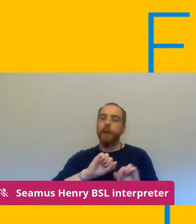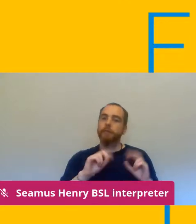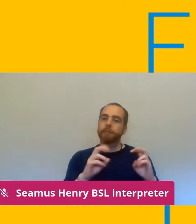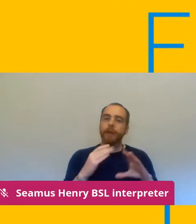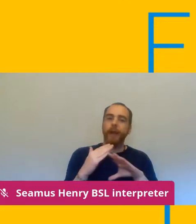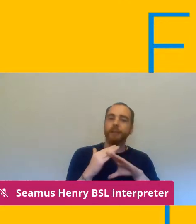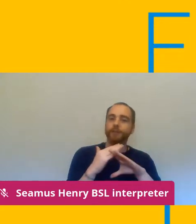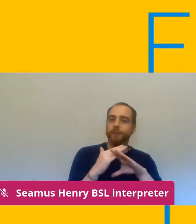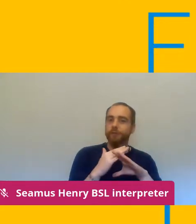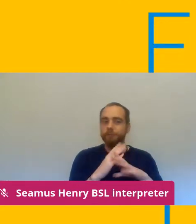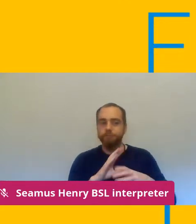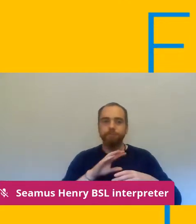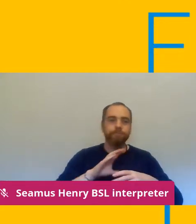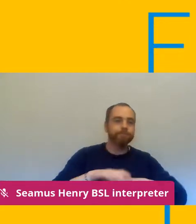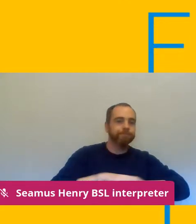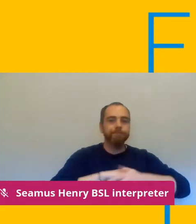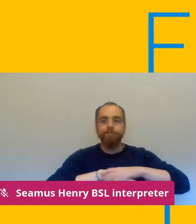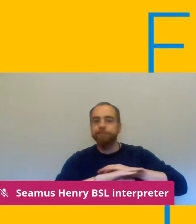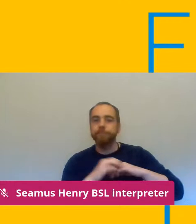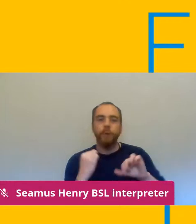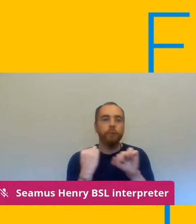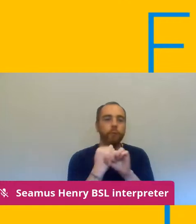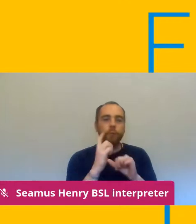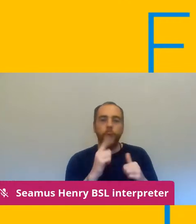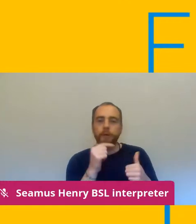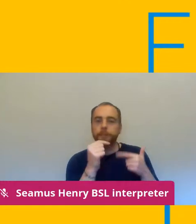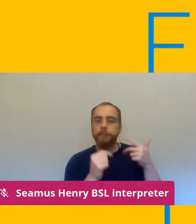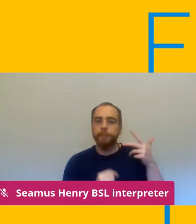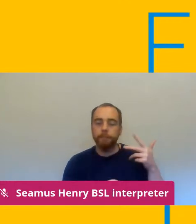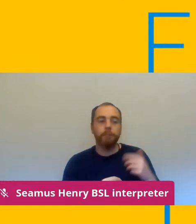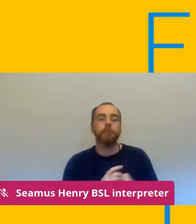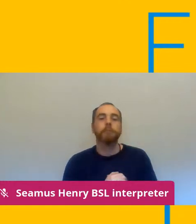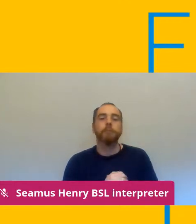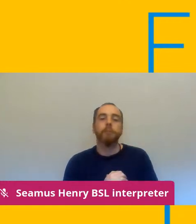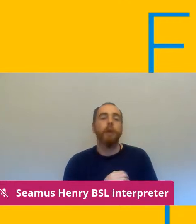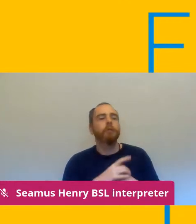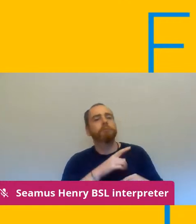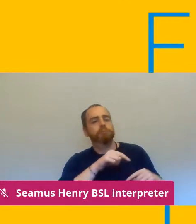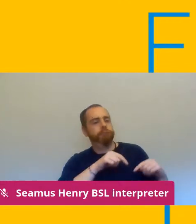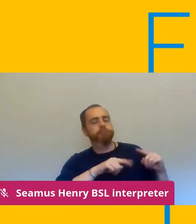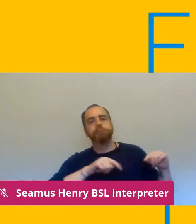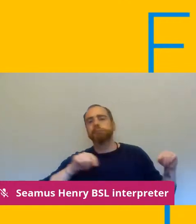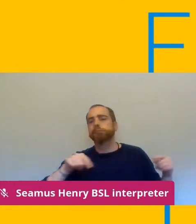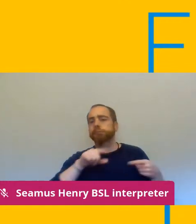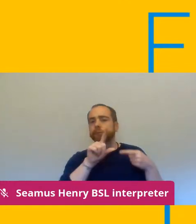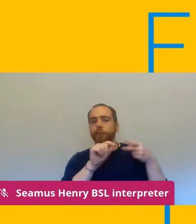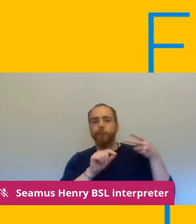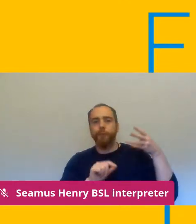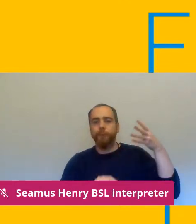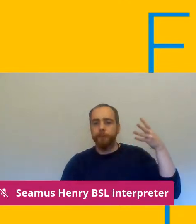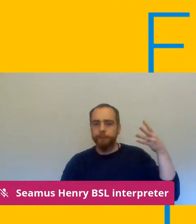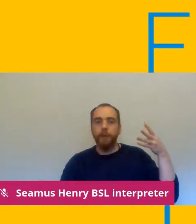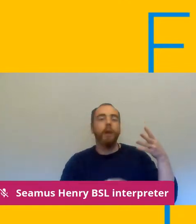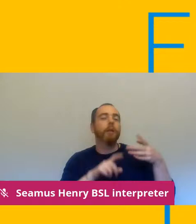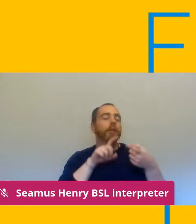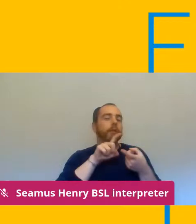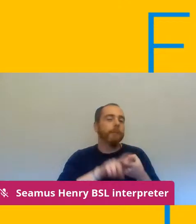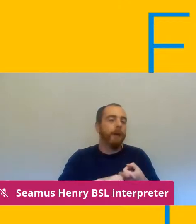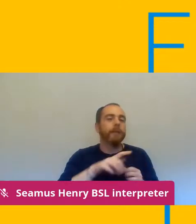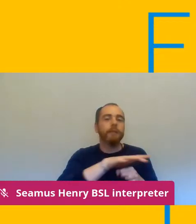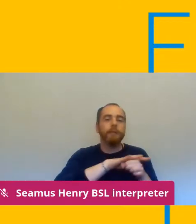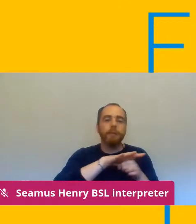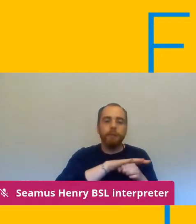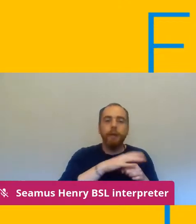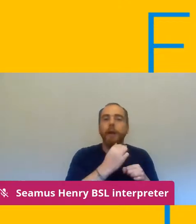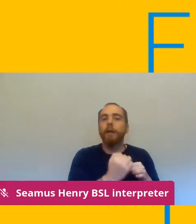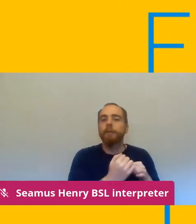so there are various there are various actions branches can take depending on the scenario so obviously we would hope you've got a service number and danger procedure